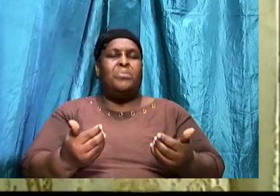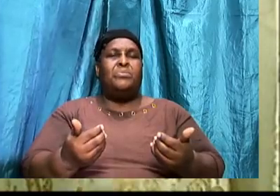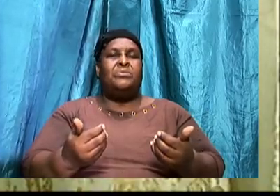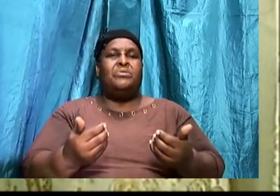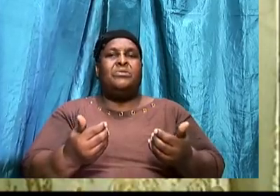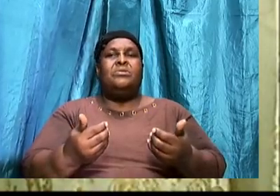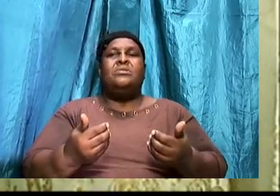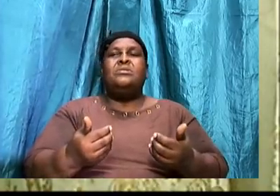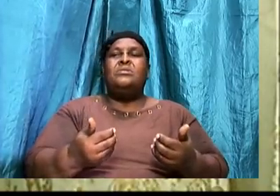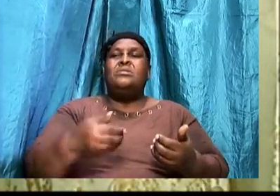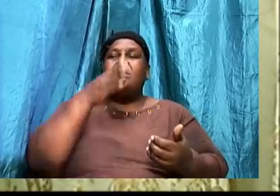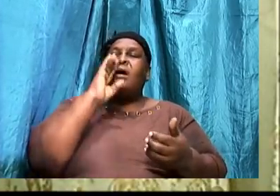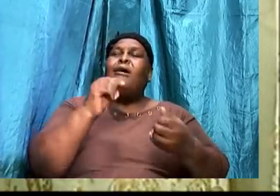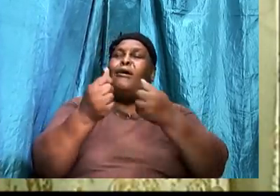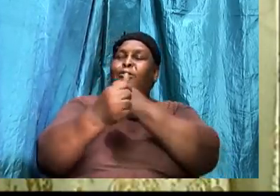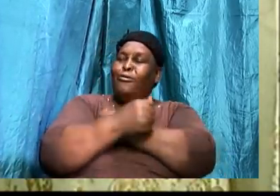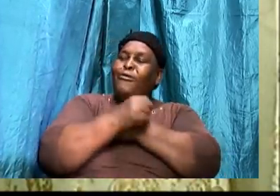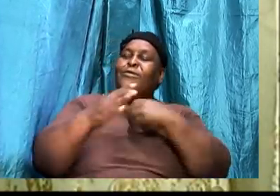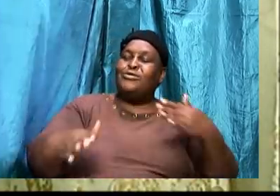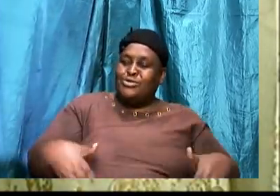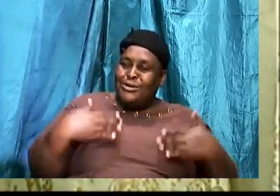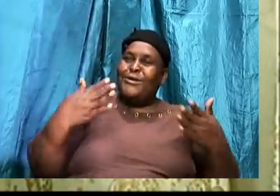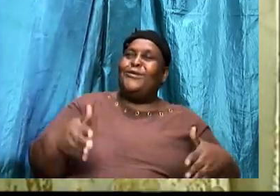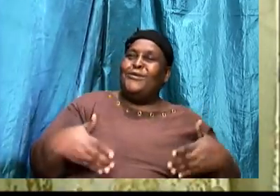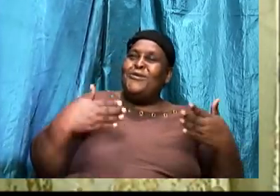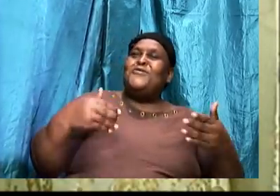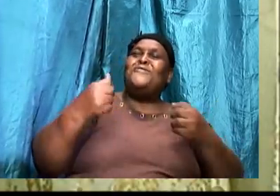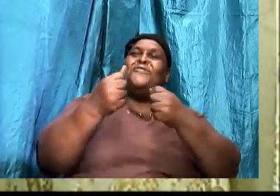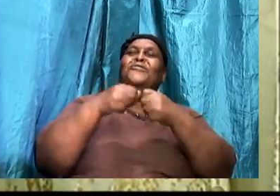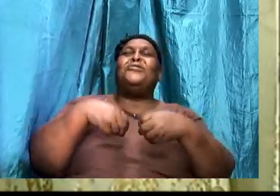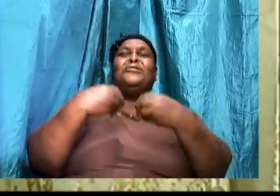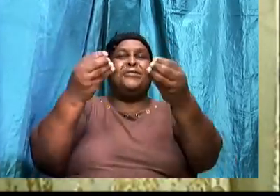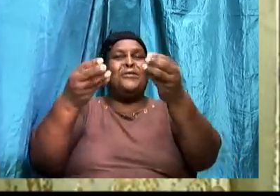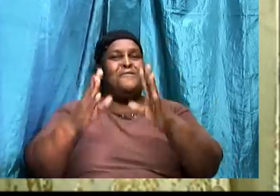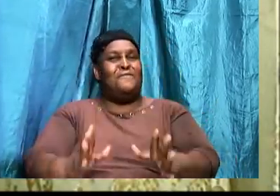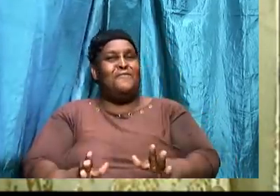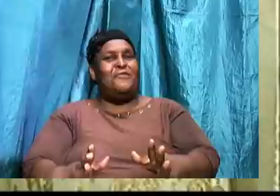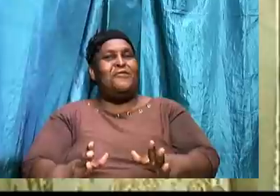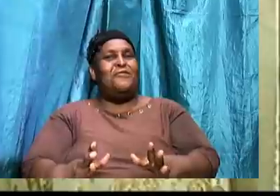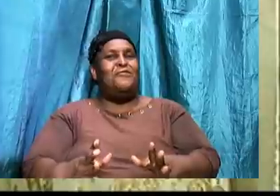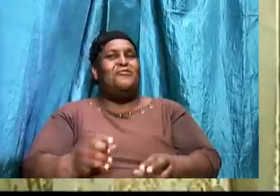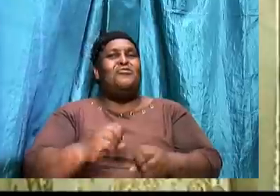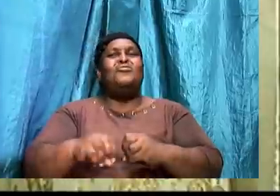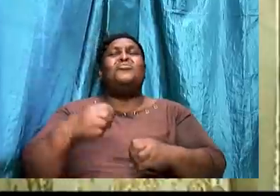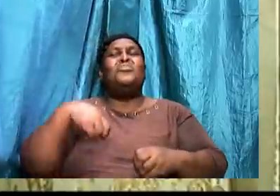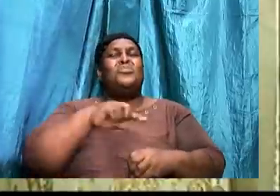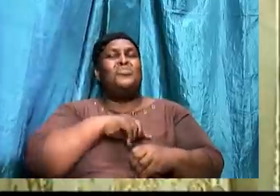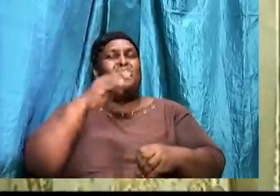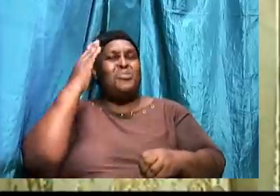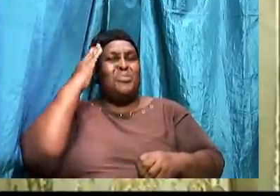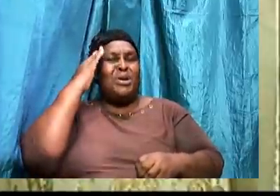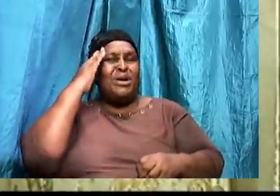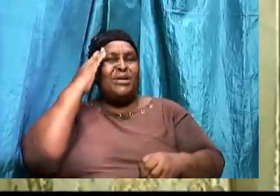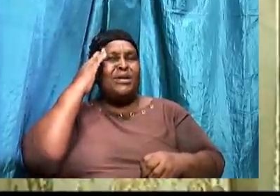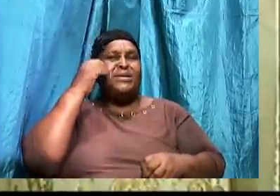God loves a cheerful giver. We recognize that he is so great. And we just give out of. Our hearts.